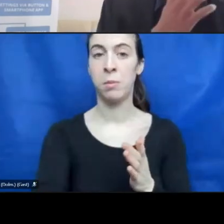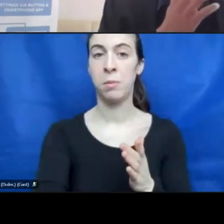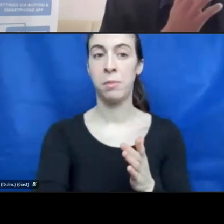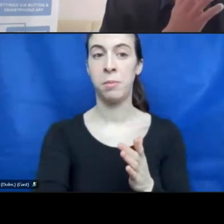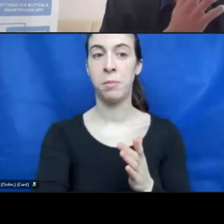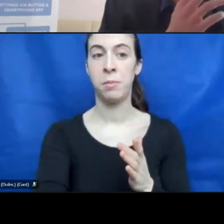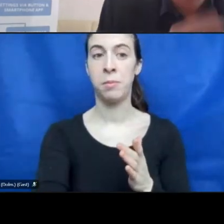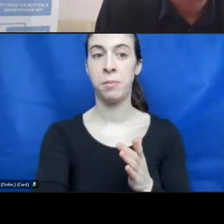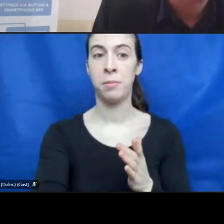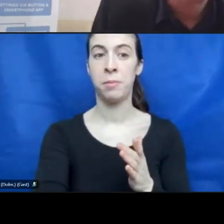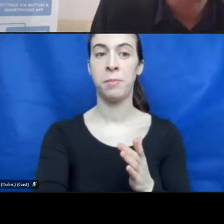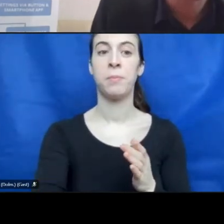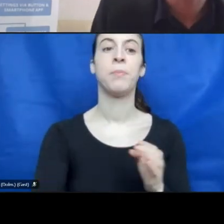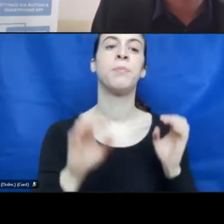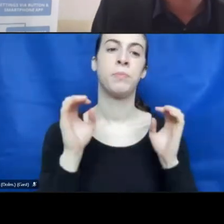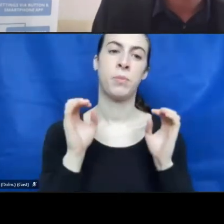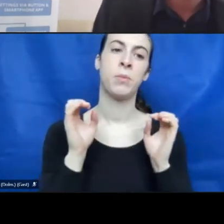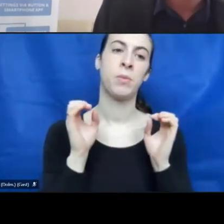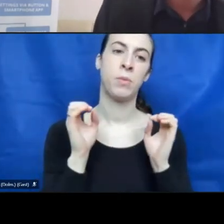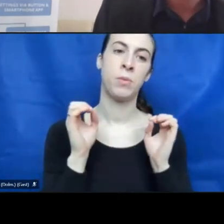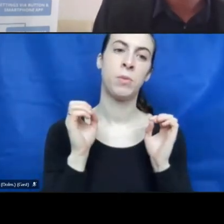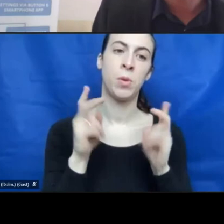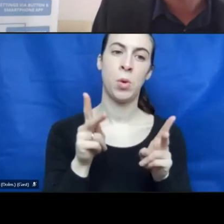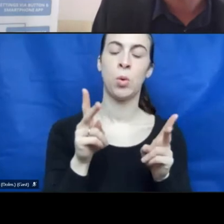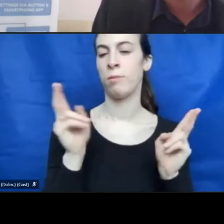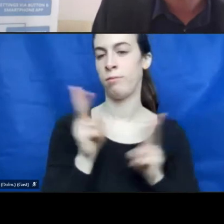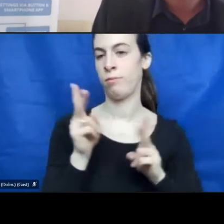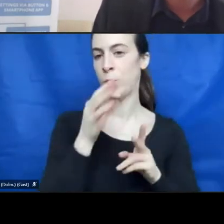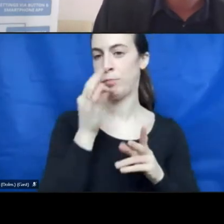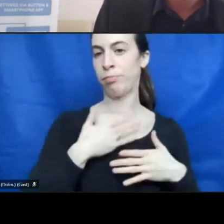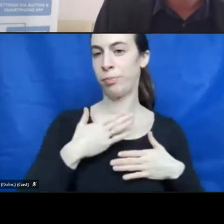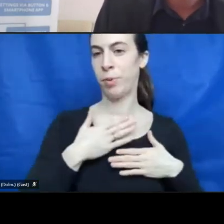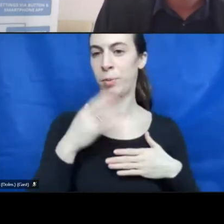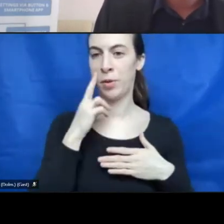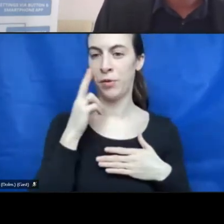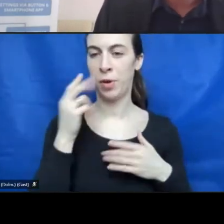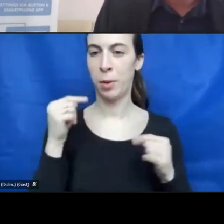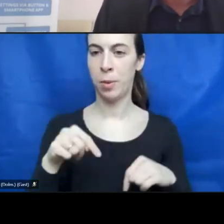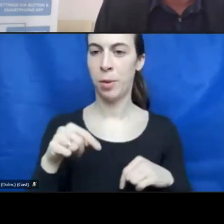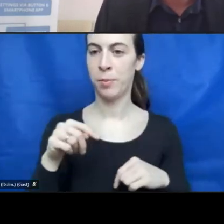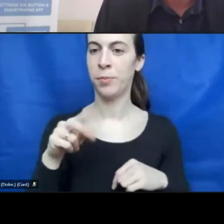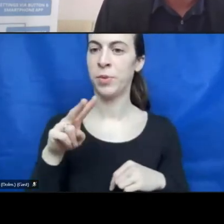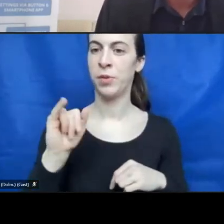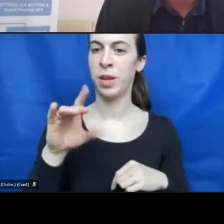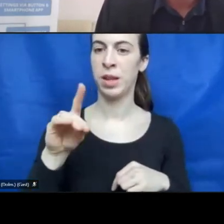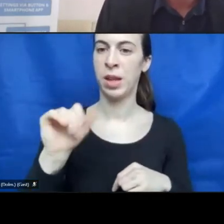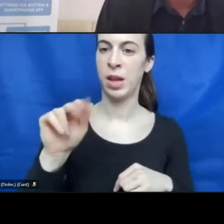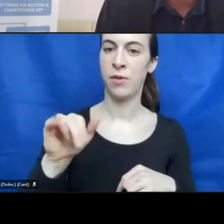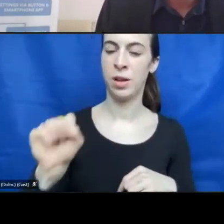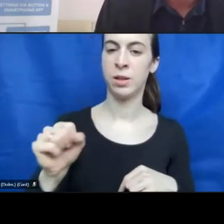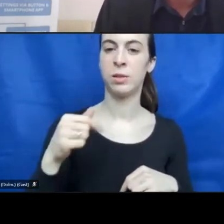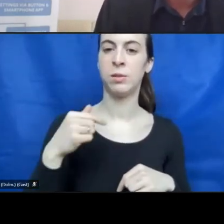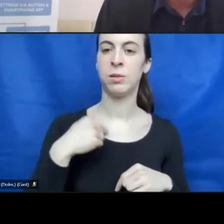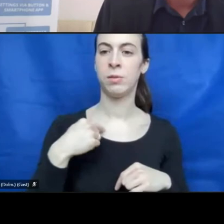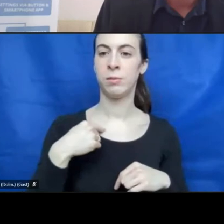Yes. Short words about me and about my company with Devis. I am Lovisian. I have